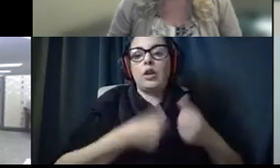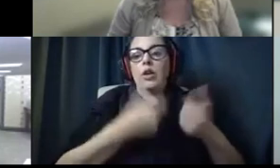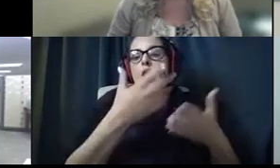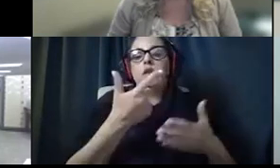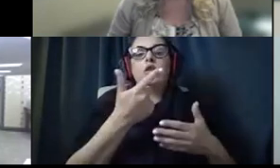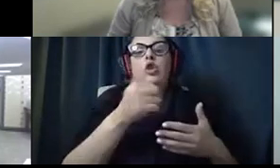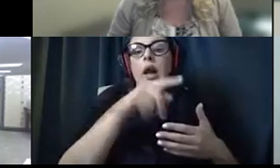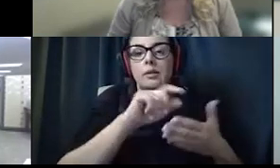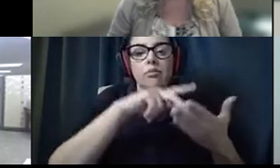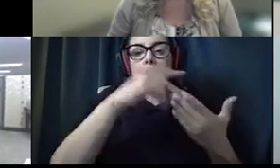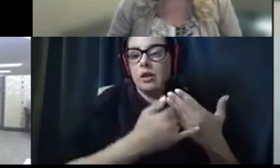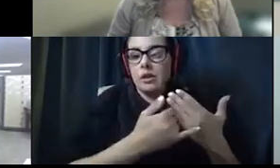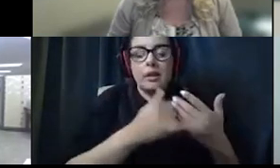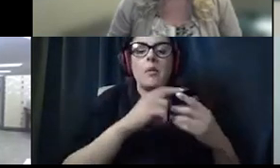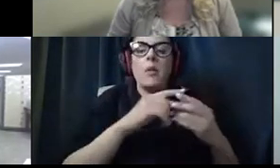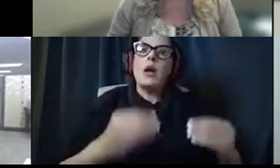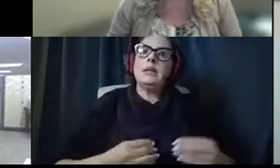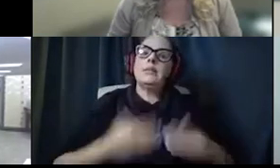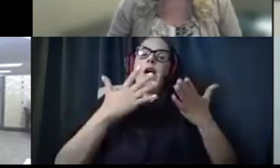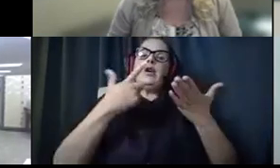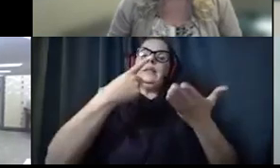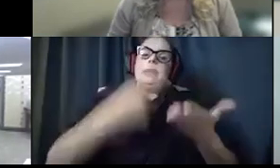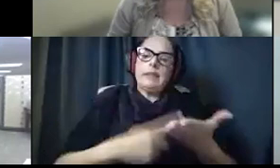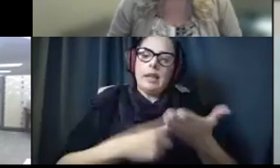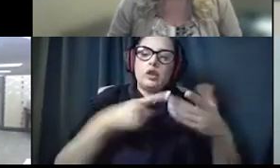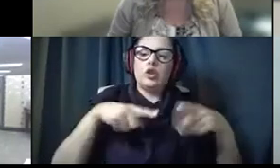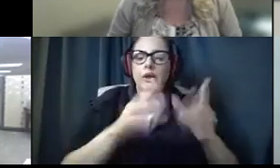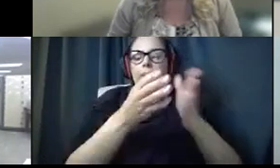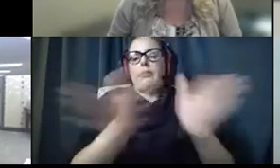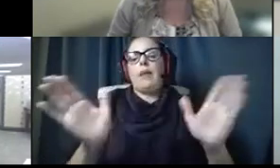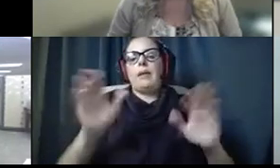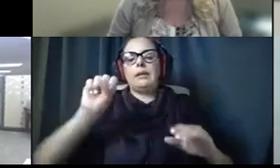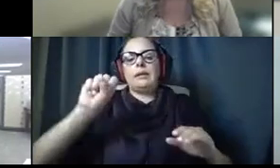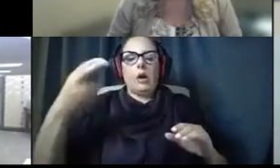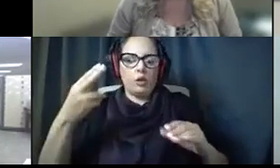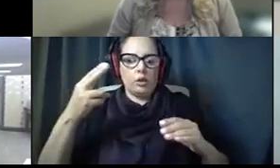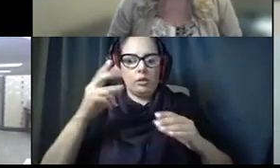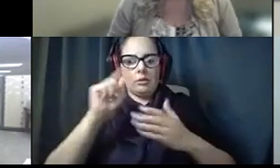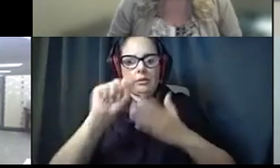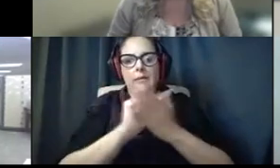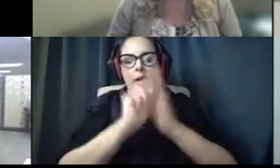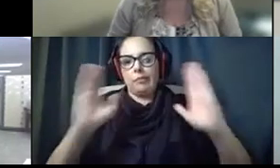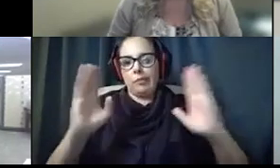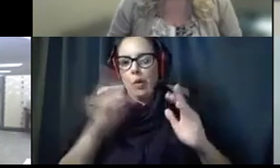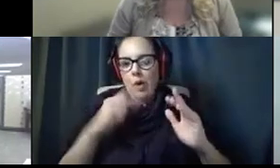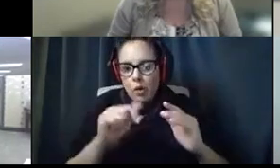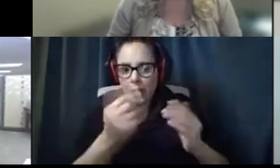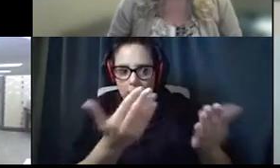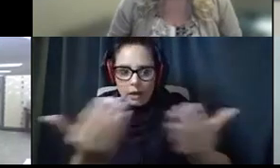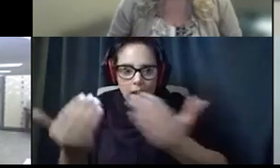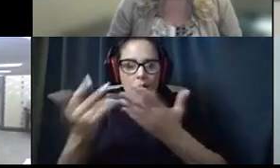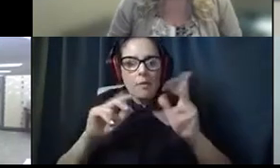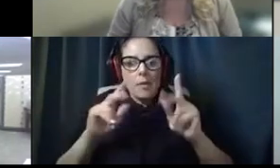much as inspire conversation during this public stakeholder period where people are encouraged to unmute their